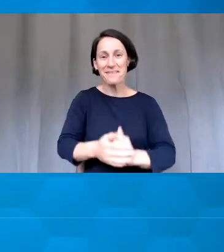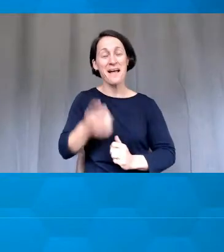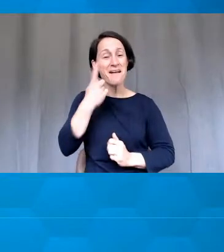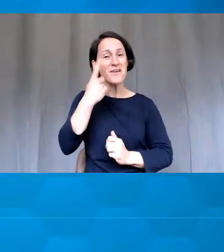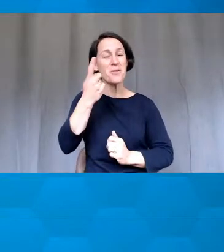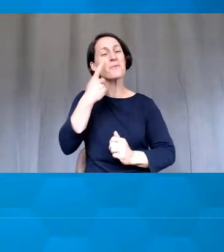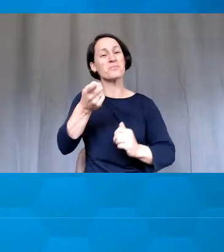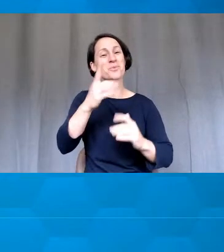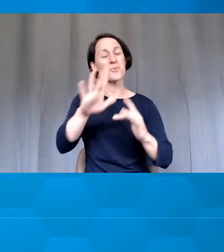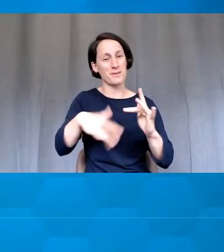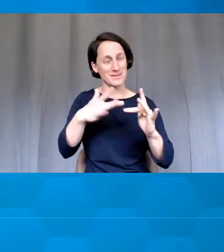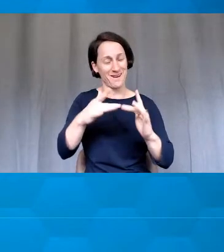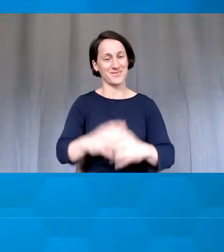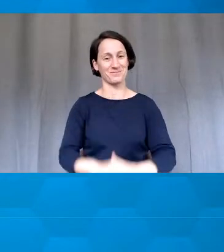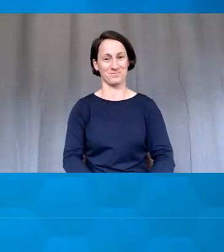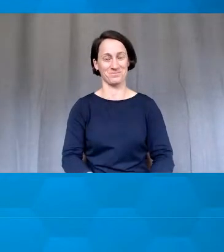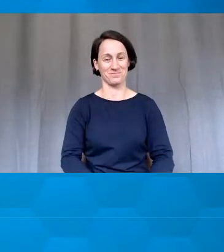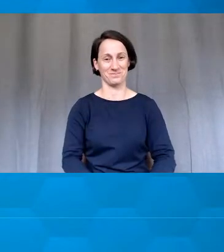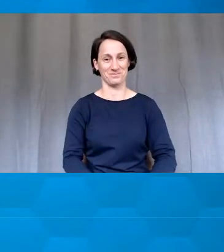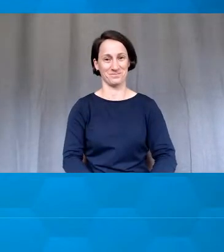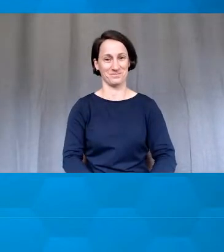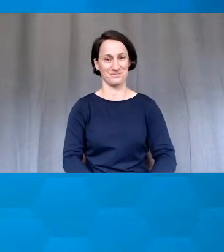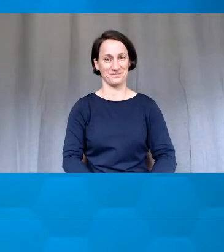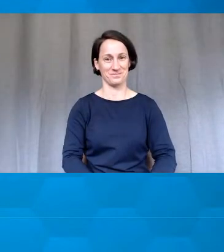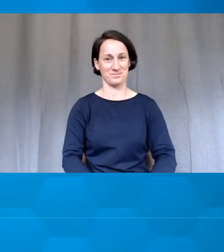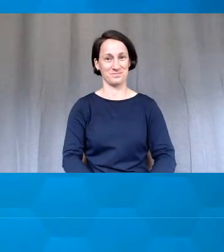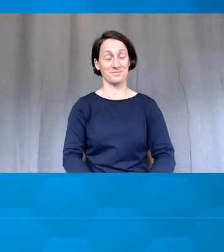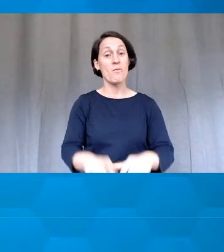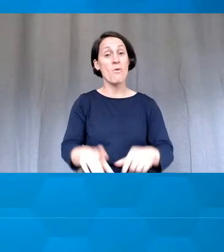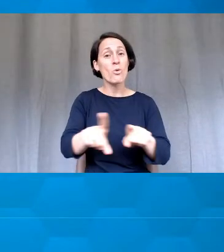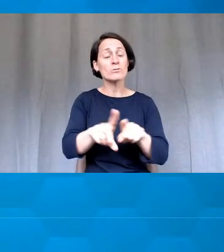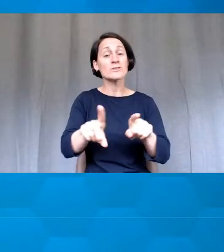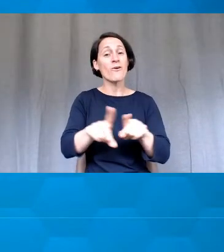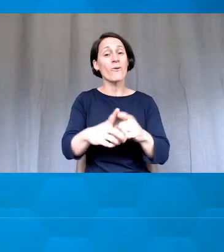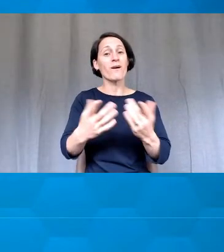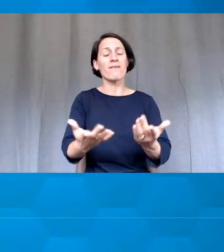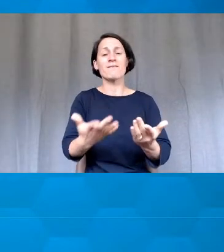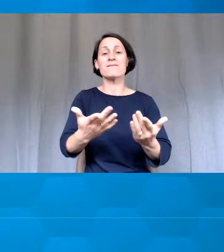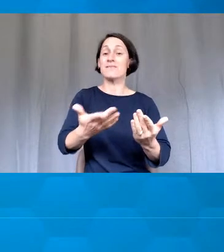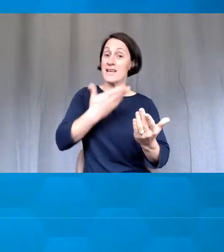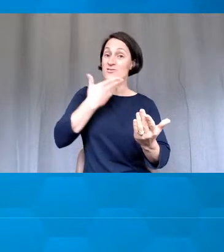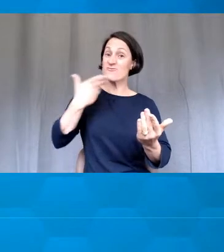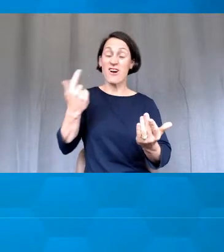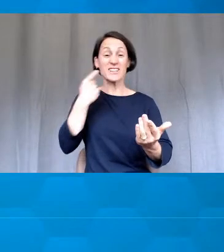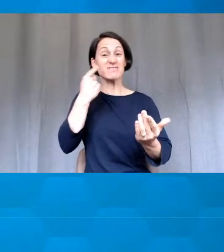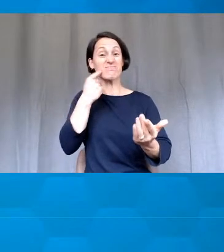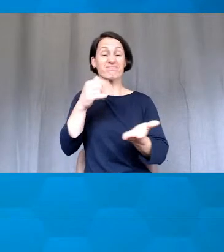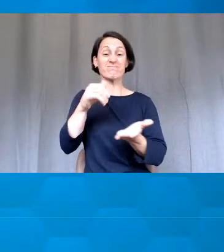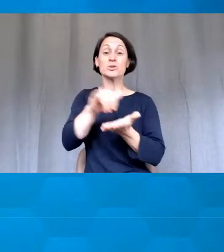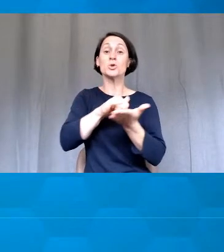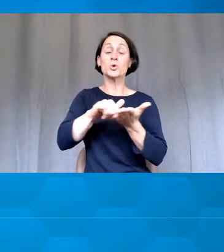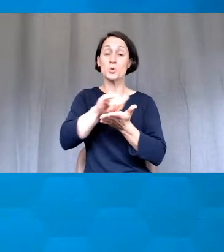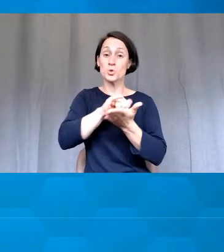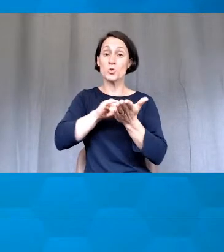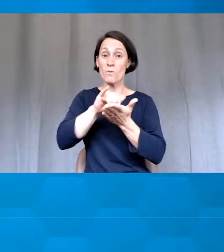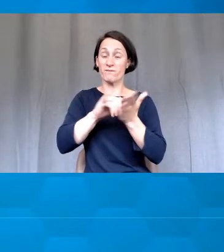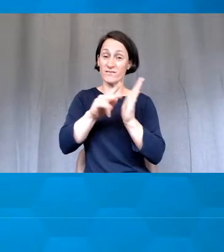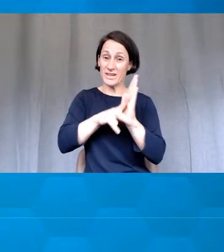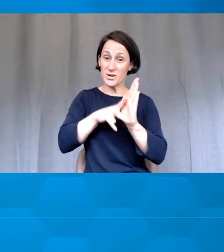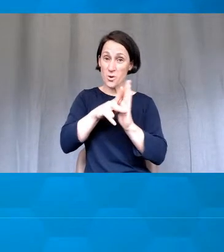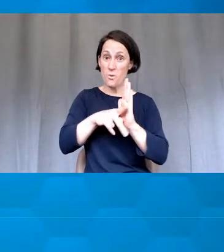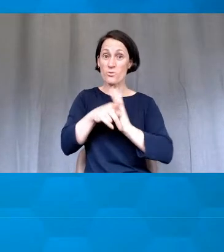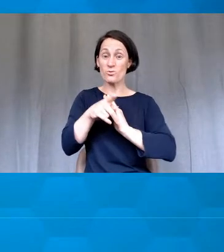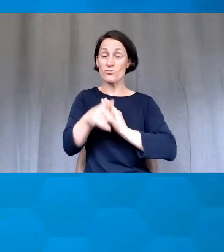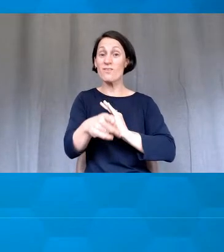have a look at their website, but they've also got some really nice YouTube clips. They've got their own YouTube channel. And